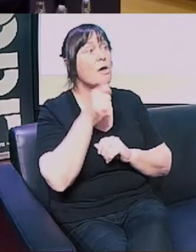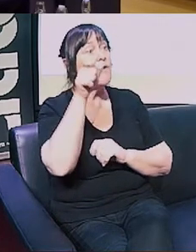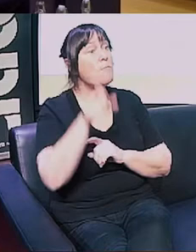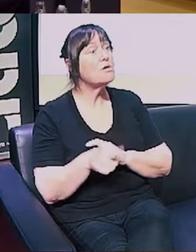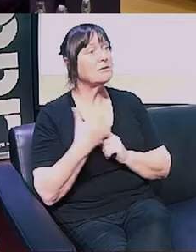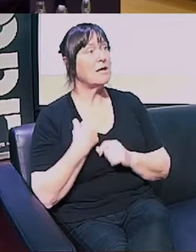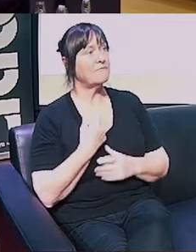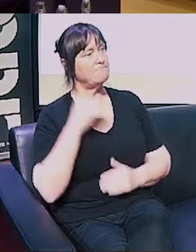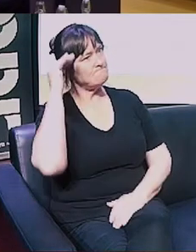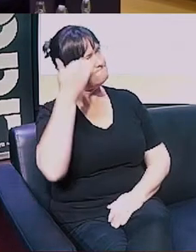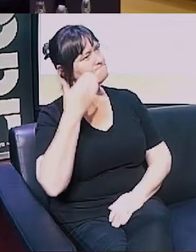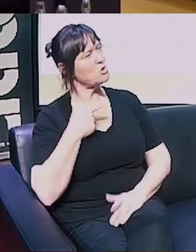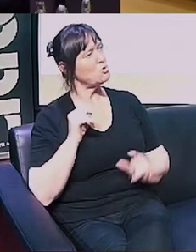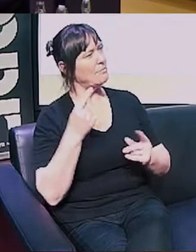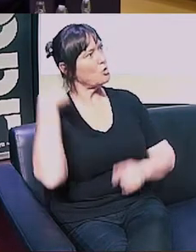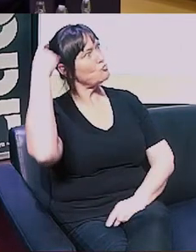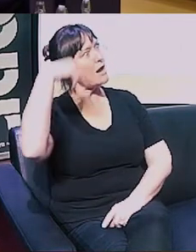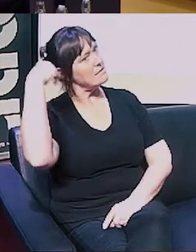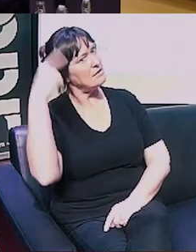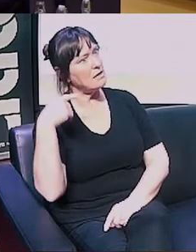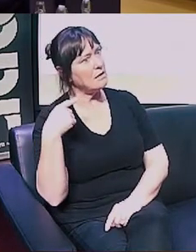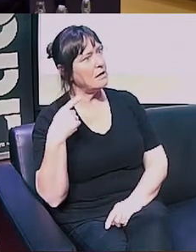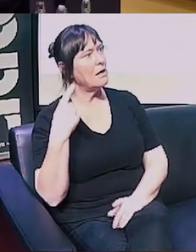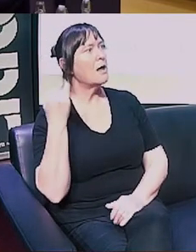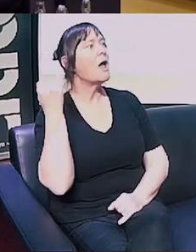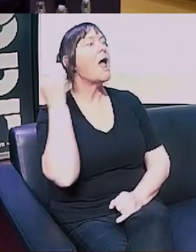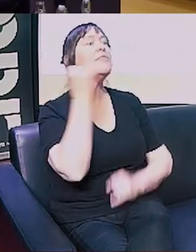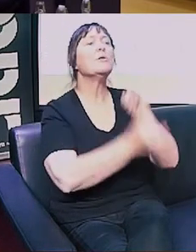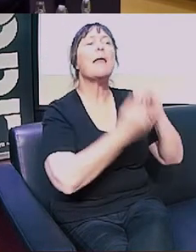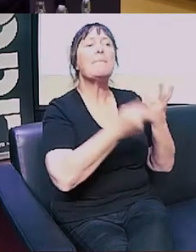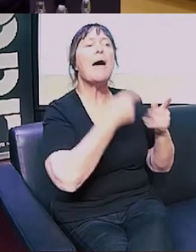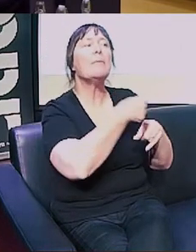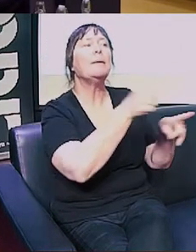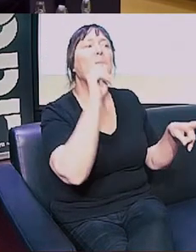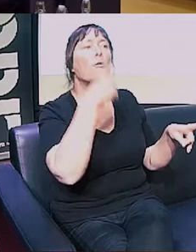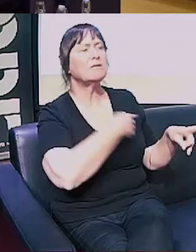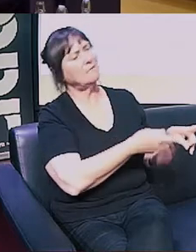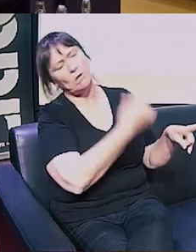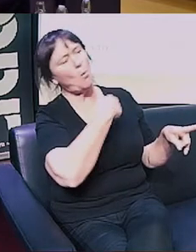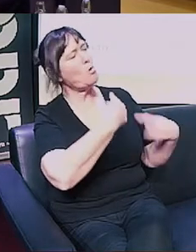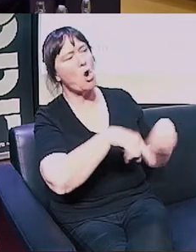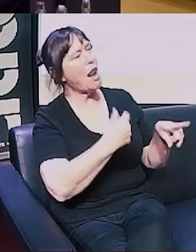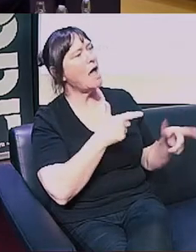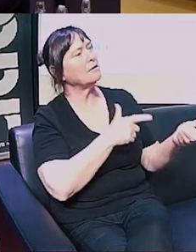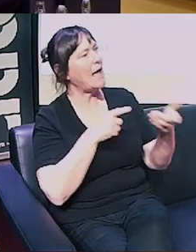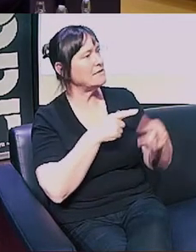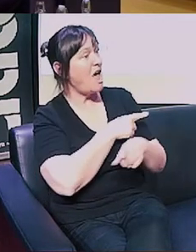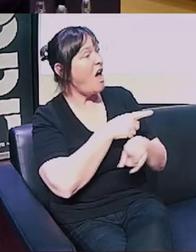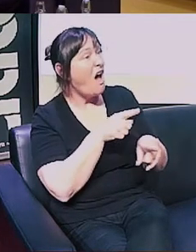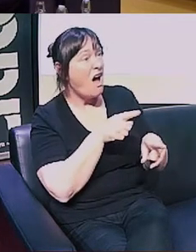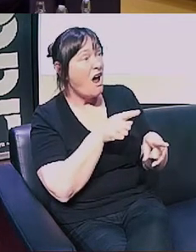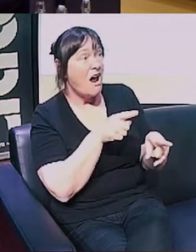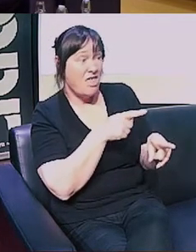to do a crazy act and you blame thousands and thousands of everyday New Zealanders who are equally horrified